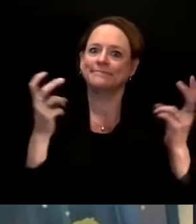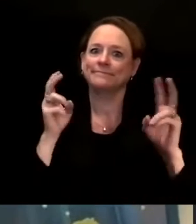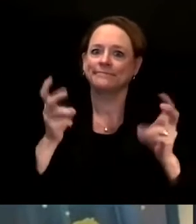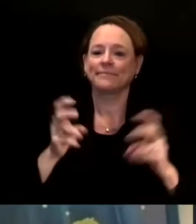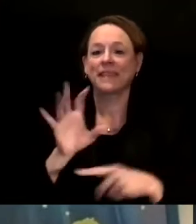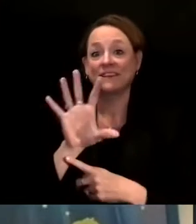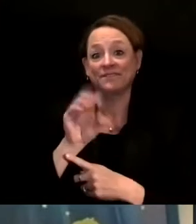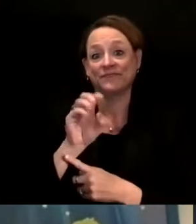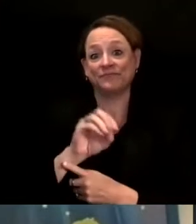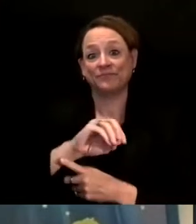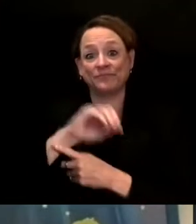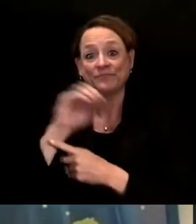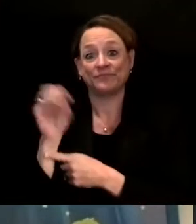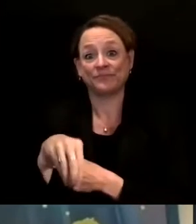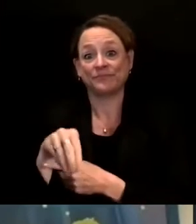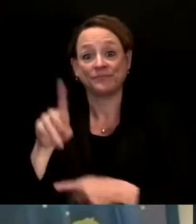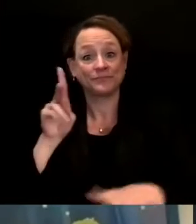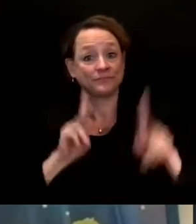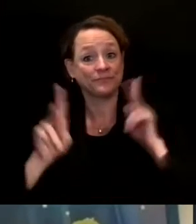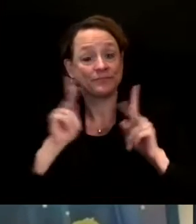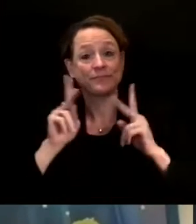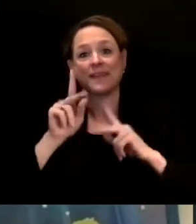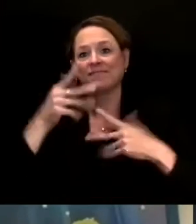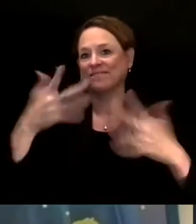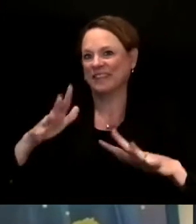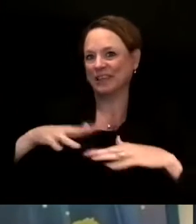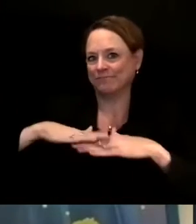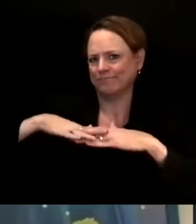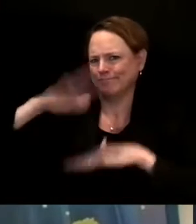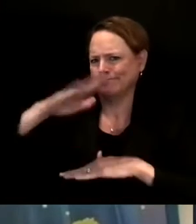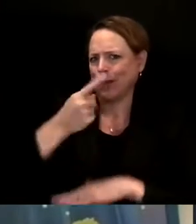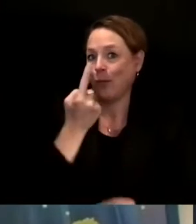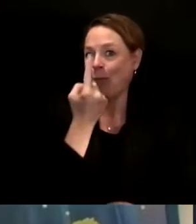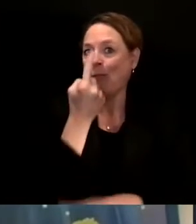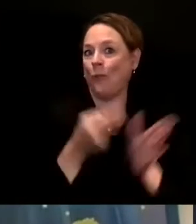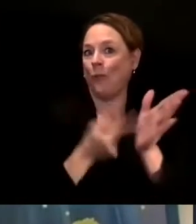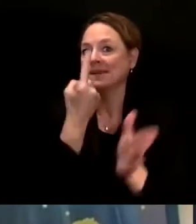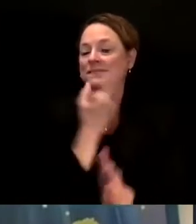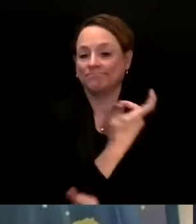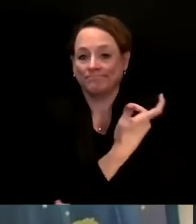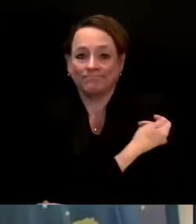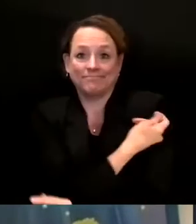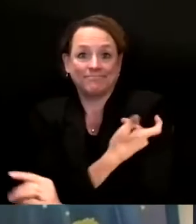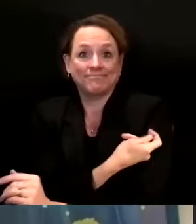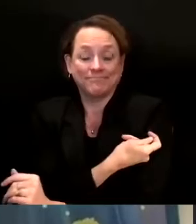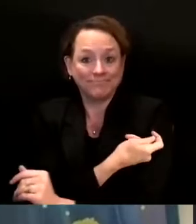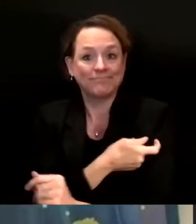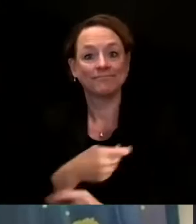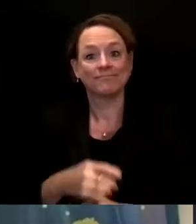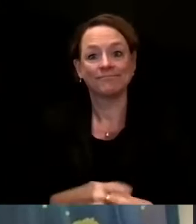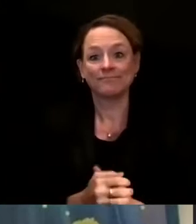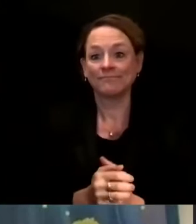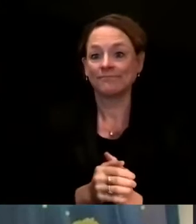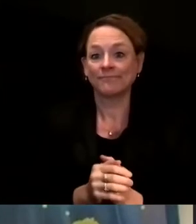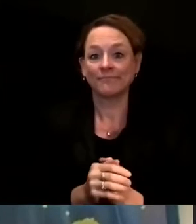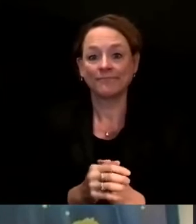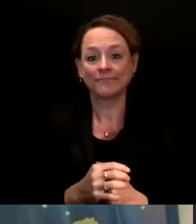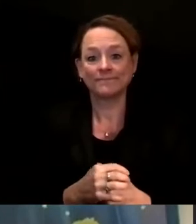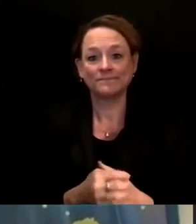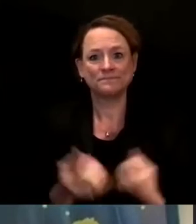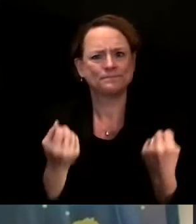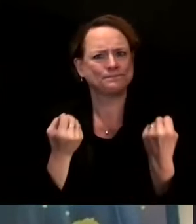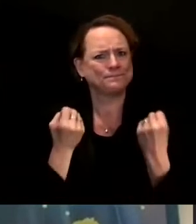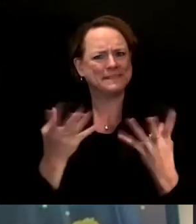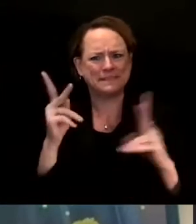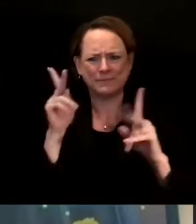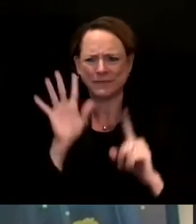.4% of Wisconsinites have completed their vaccine series. Wisconsin's numbers are